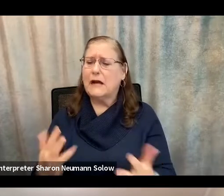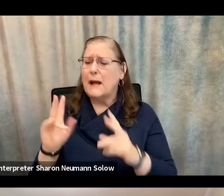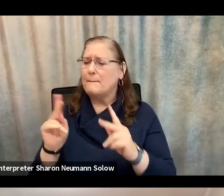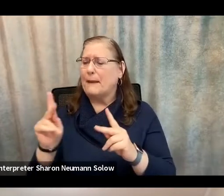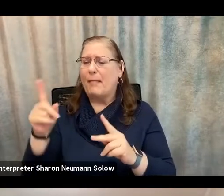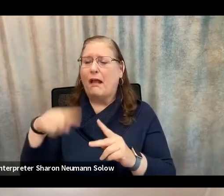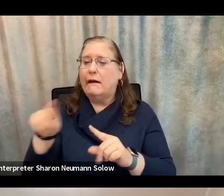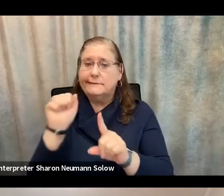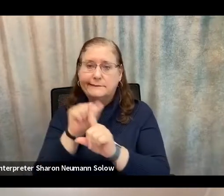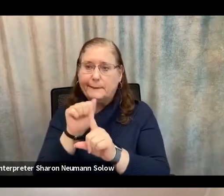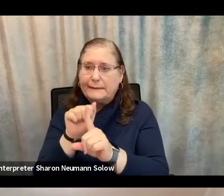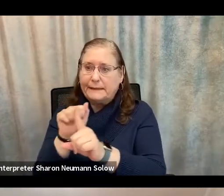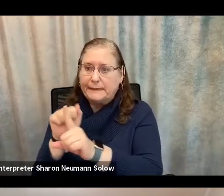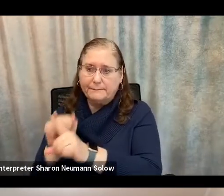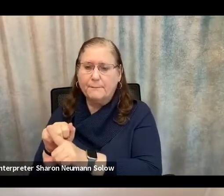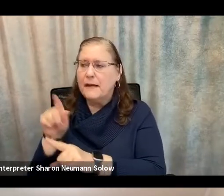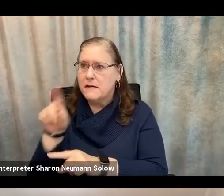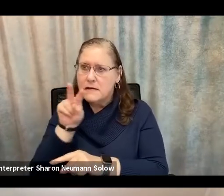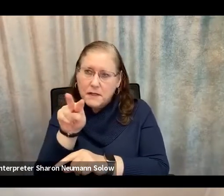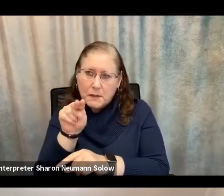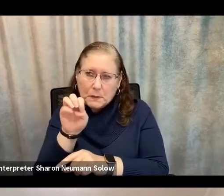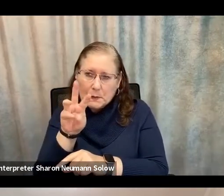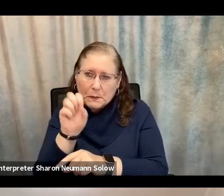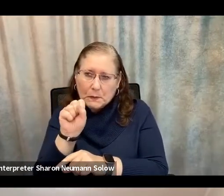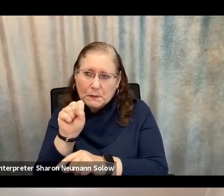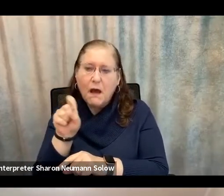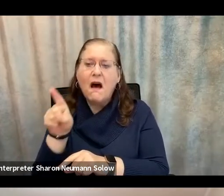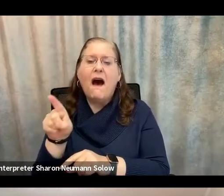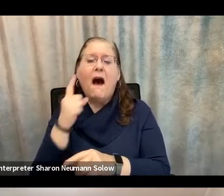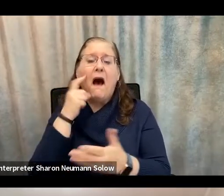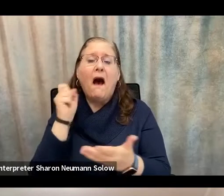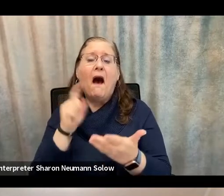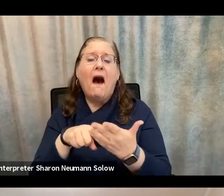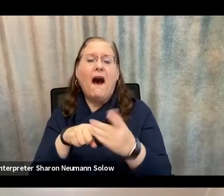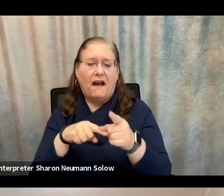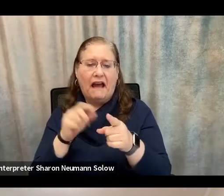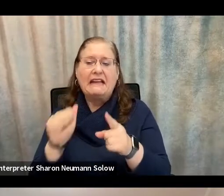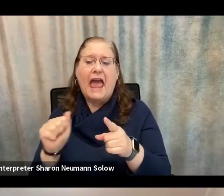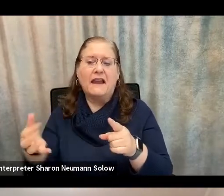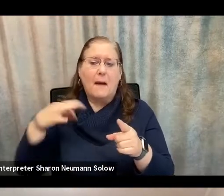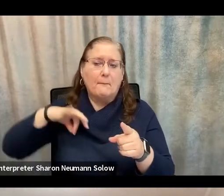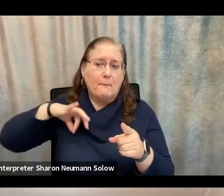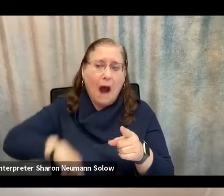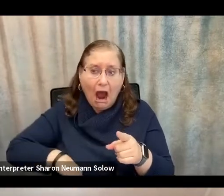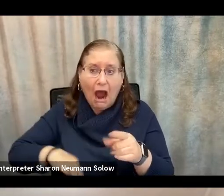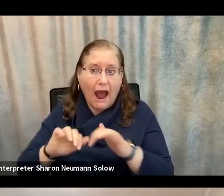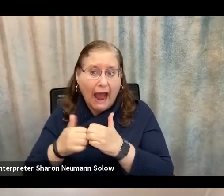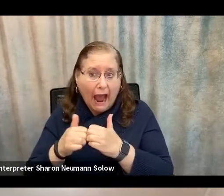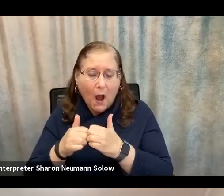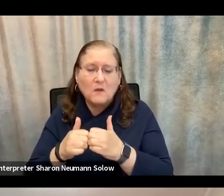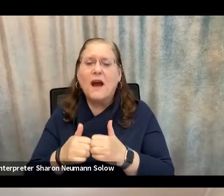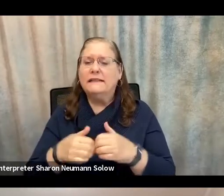artists who are keeping an eye on the news. And they've identified that, hey, we can make some money off of possibly trying to sell